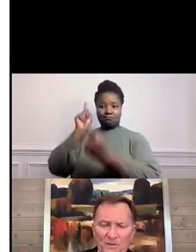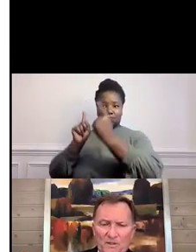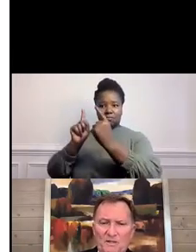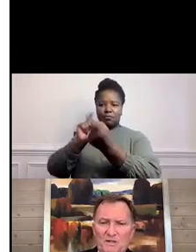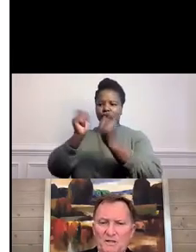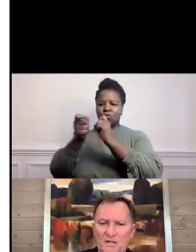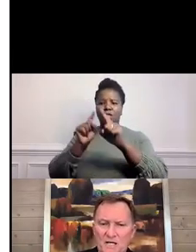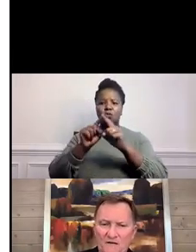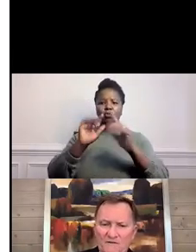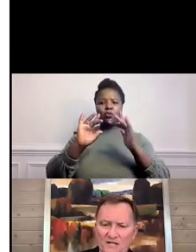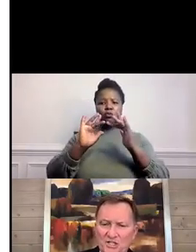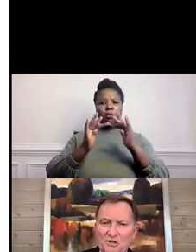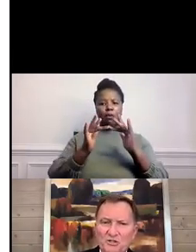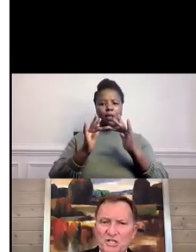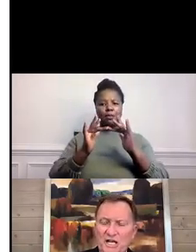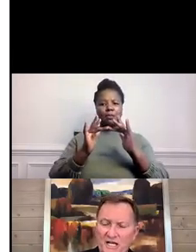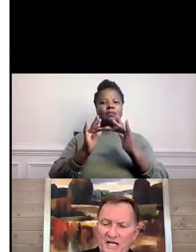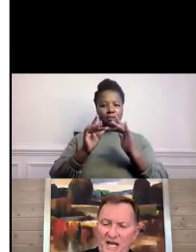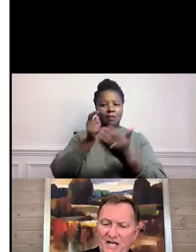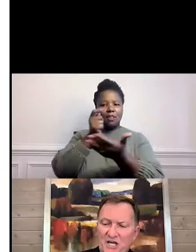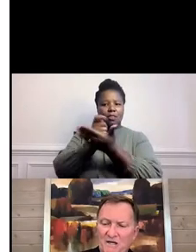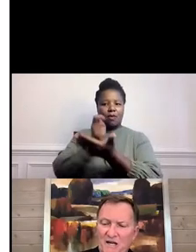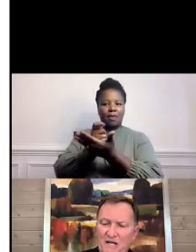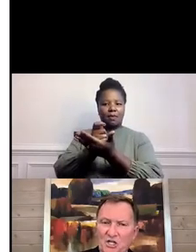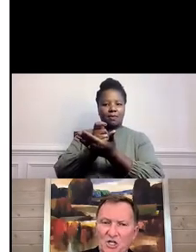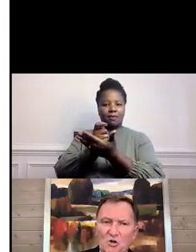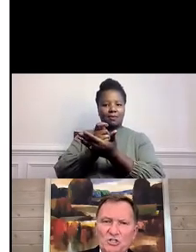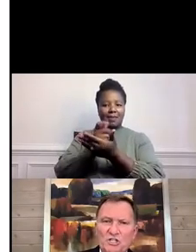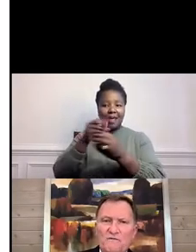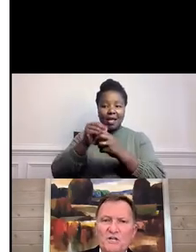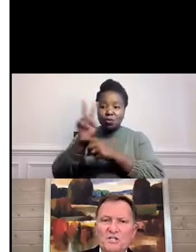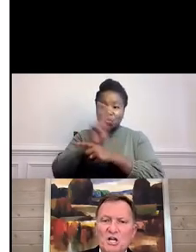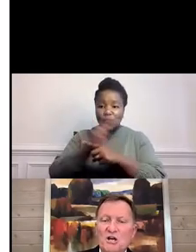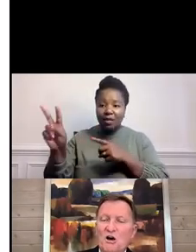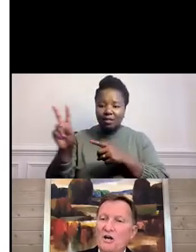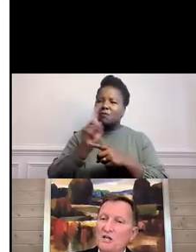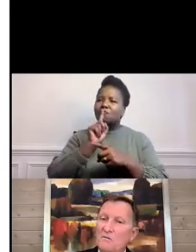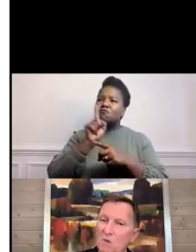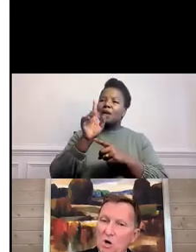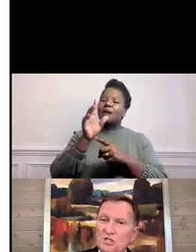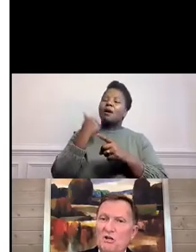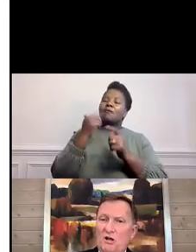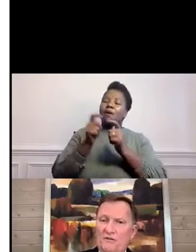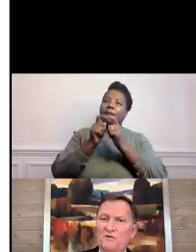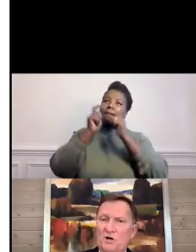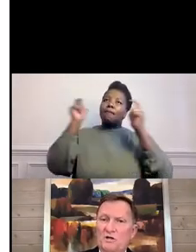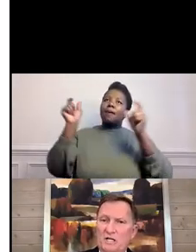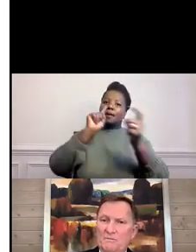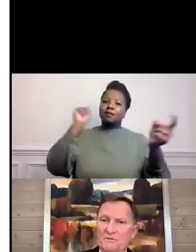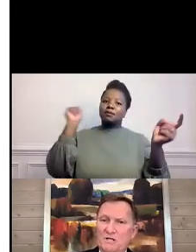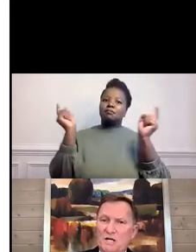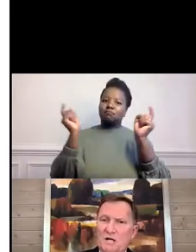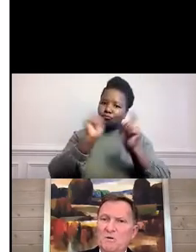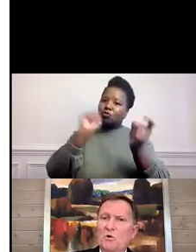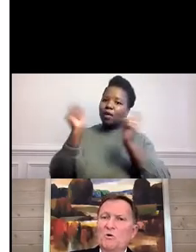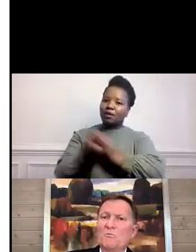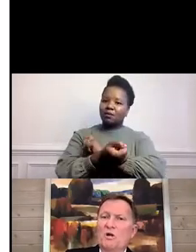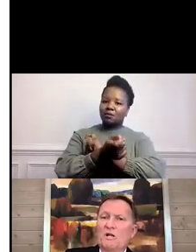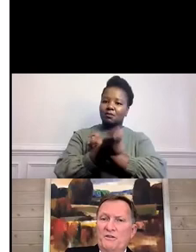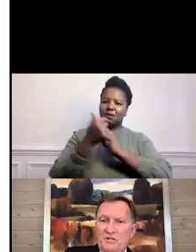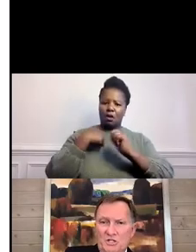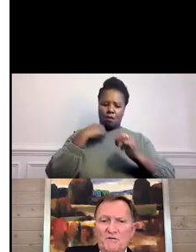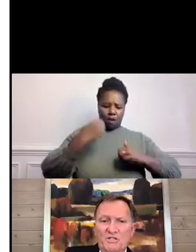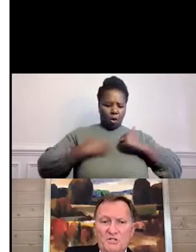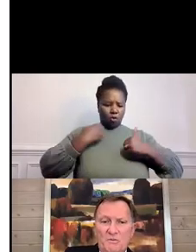up kind of that skill set, it has a huge difference on the emotional health for our teams, but more